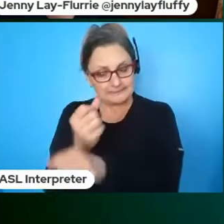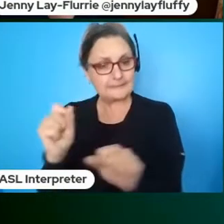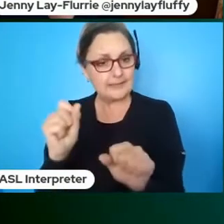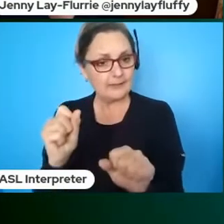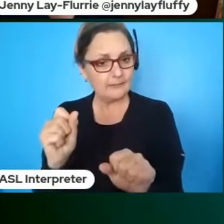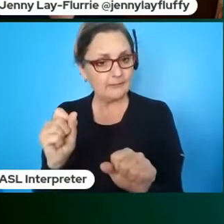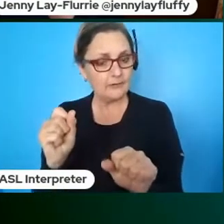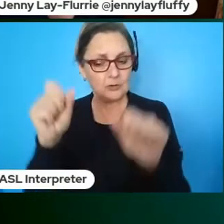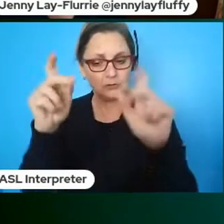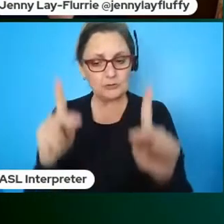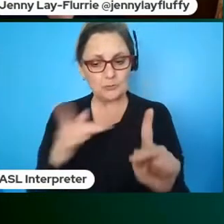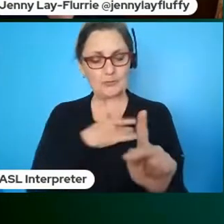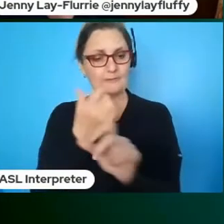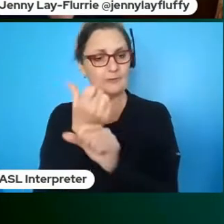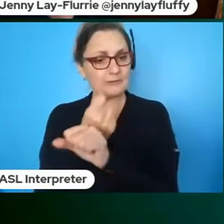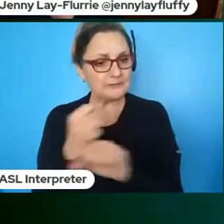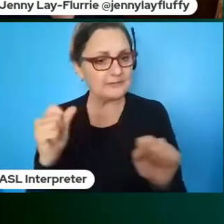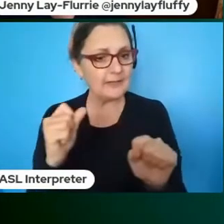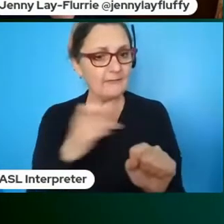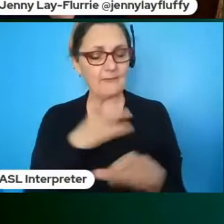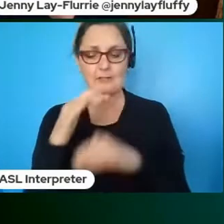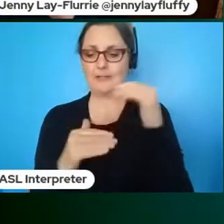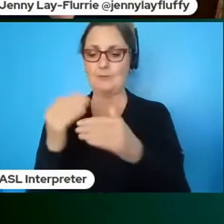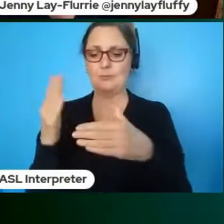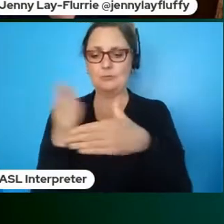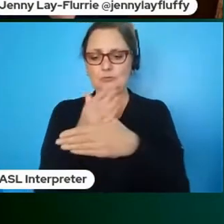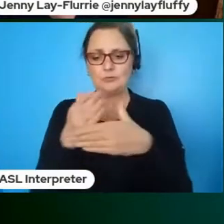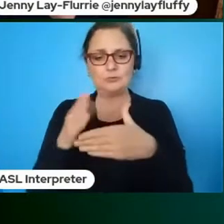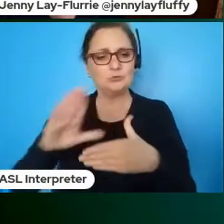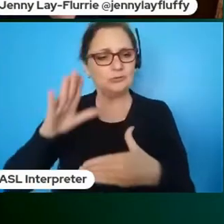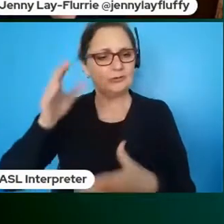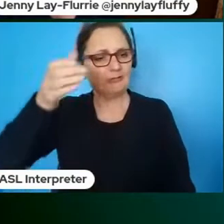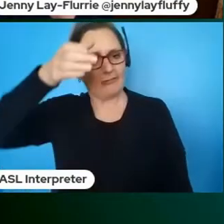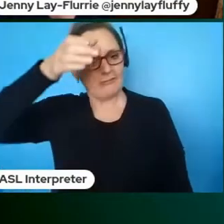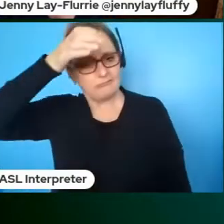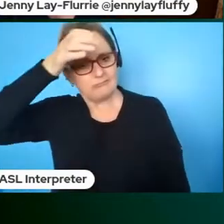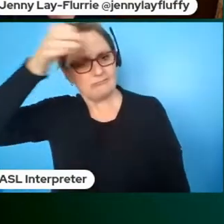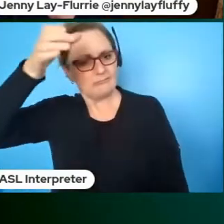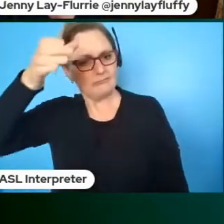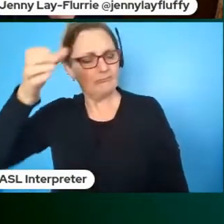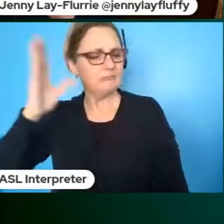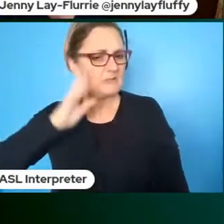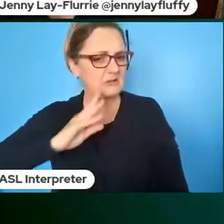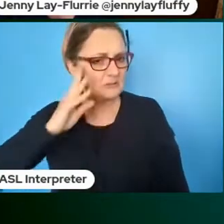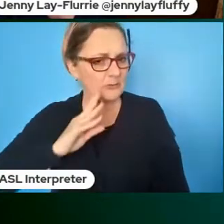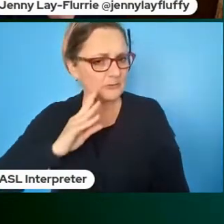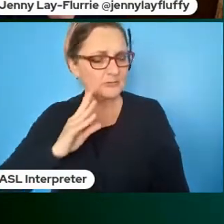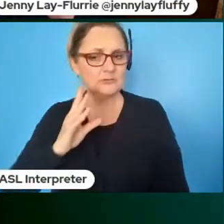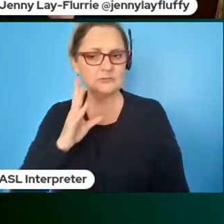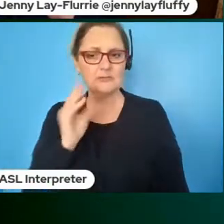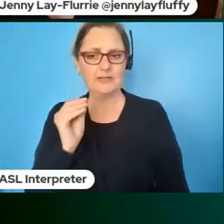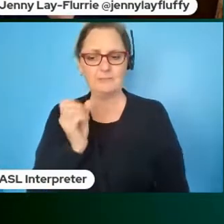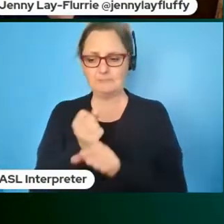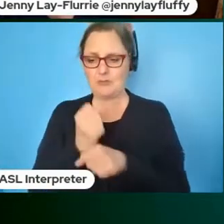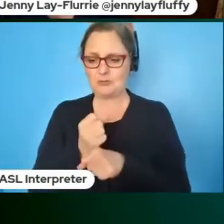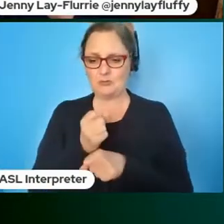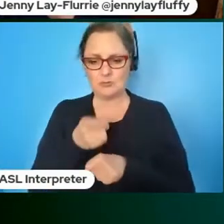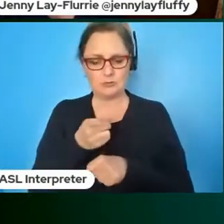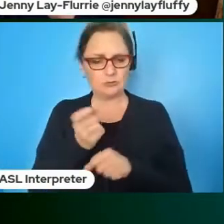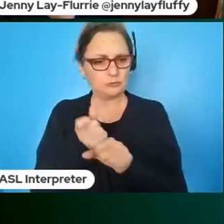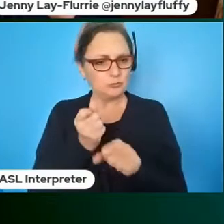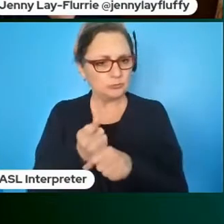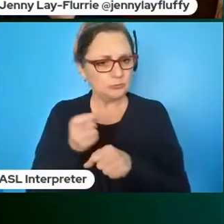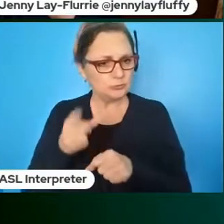and able to share their expertise and keep you grounded to make sure that what you are producing is not just meeting